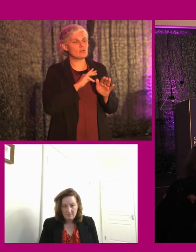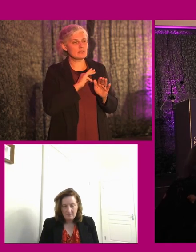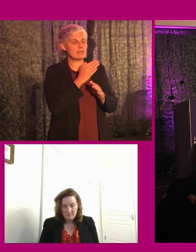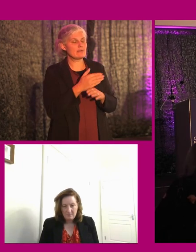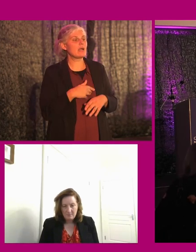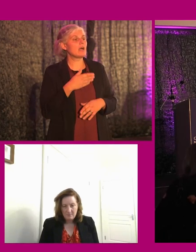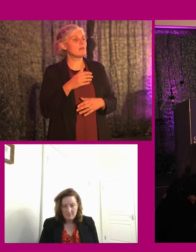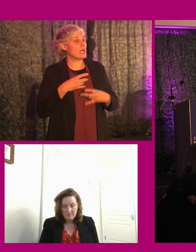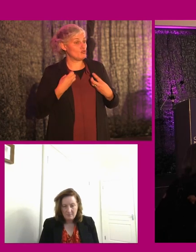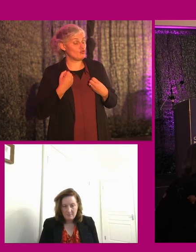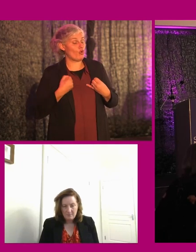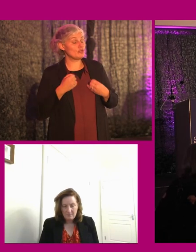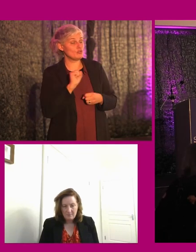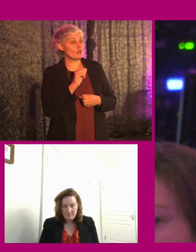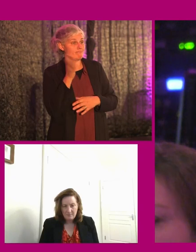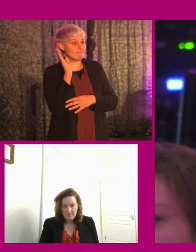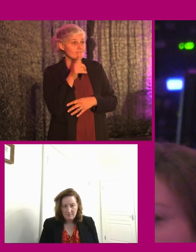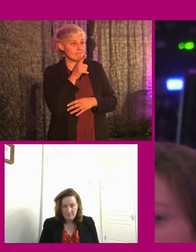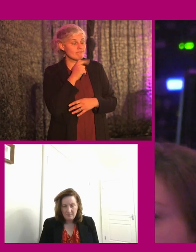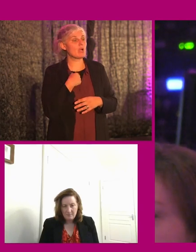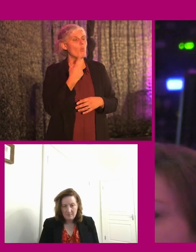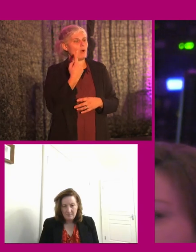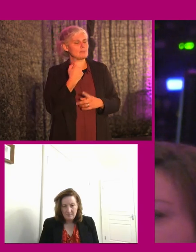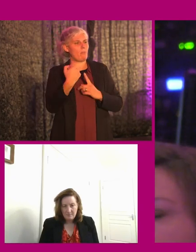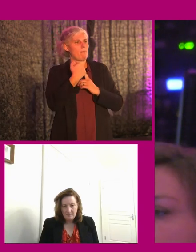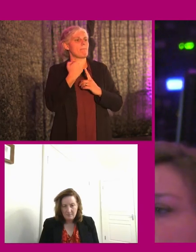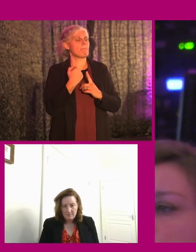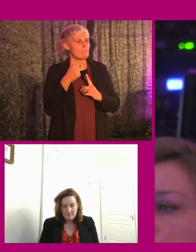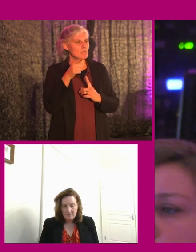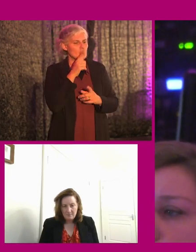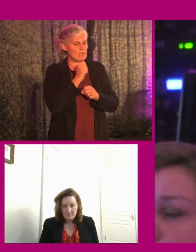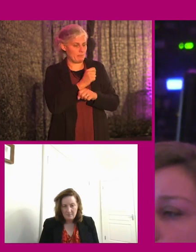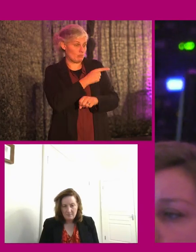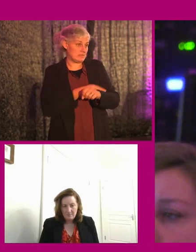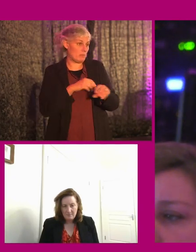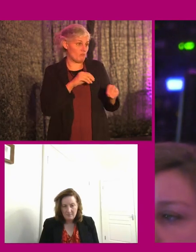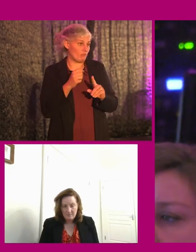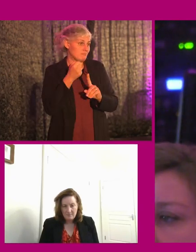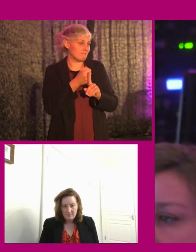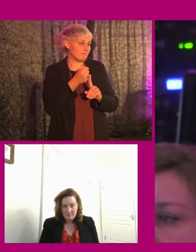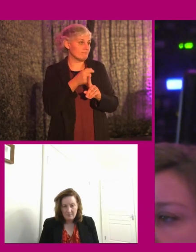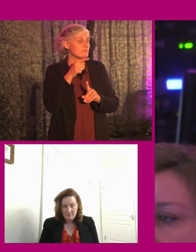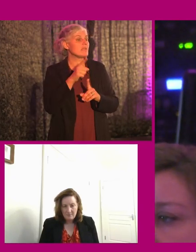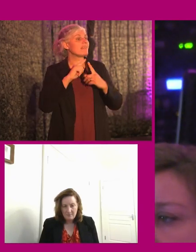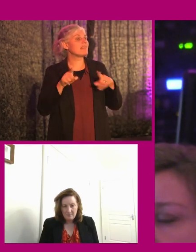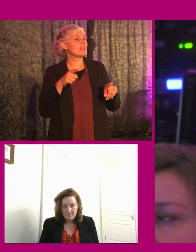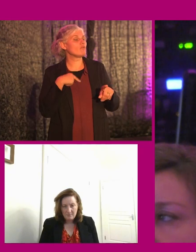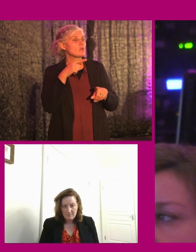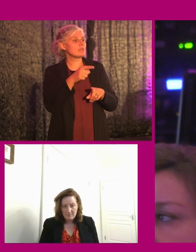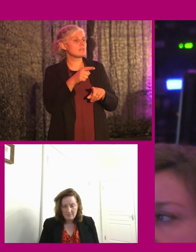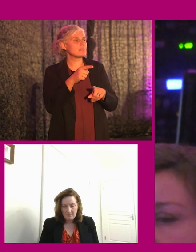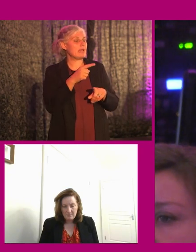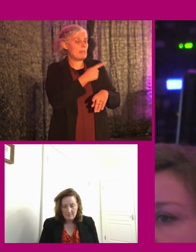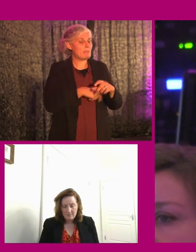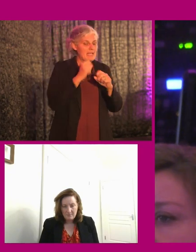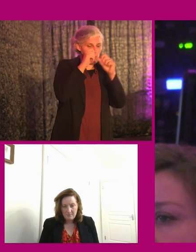your speech. And one thing that really sticks out for me as a proud disabled woman is the difference between disability awareness